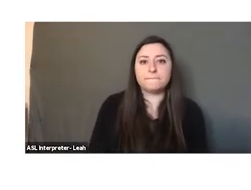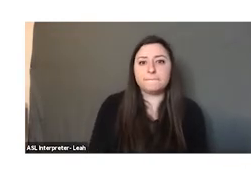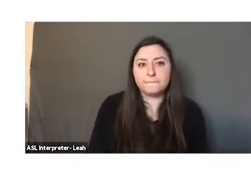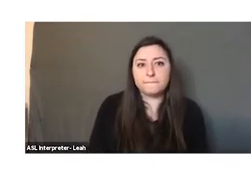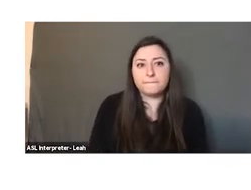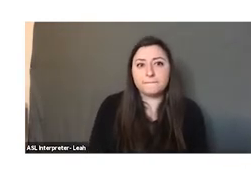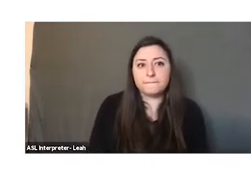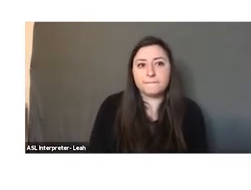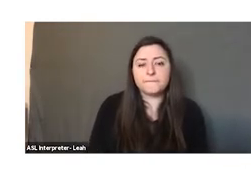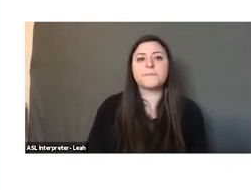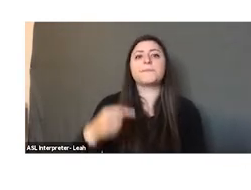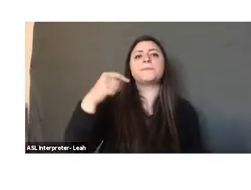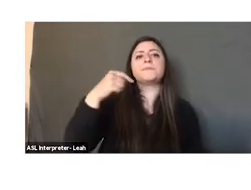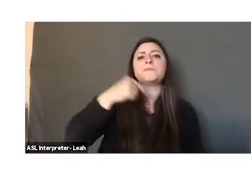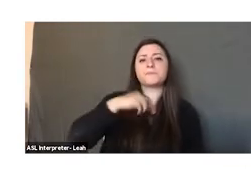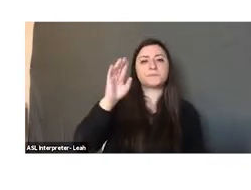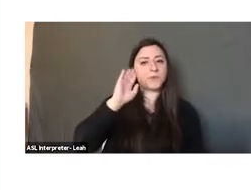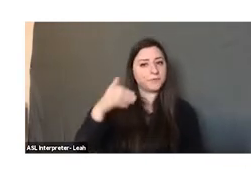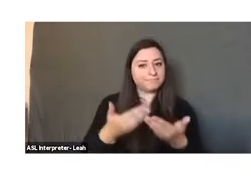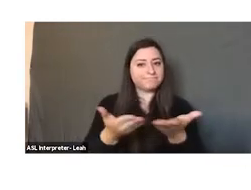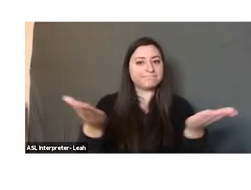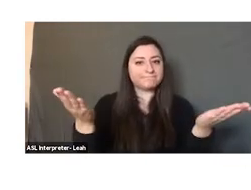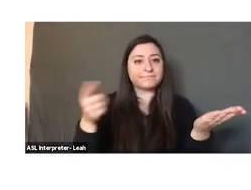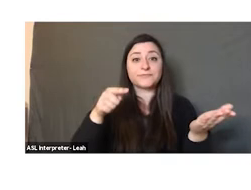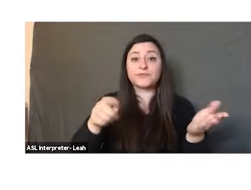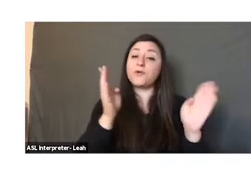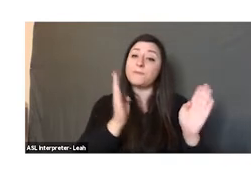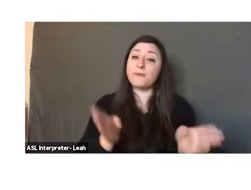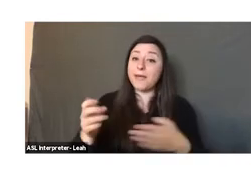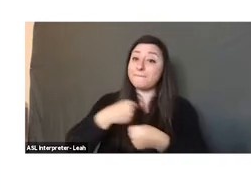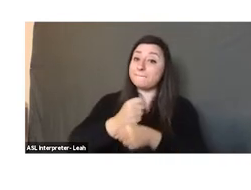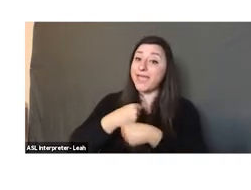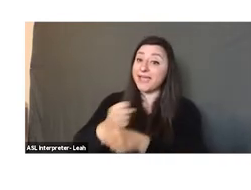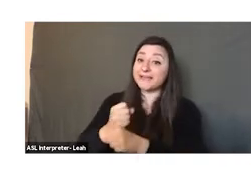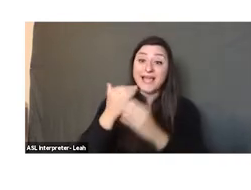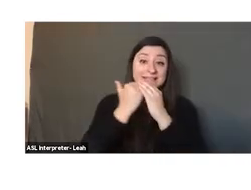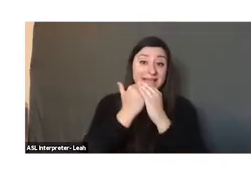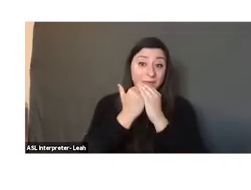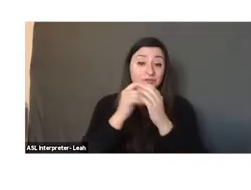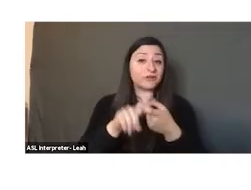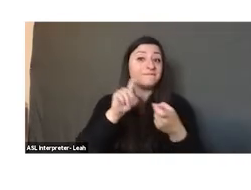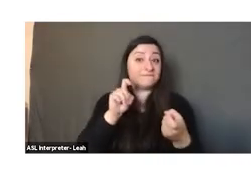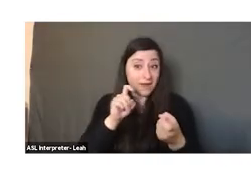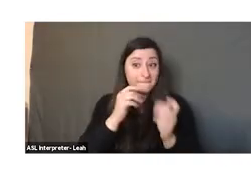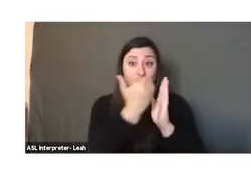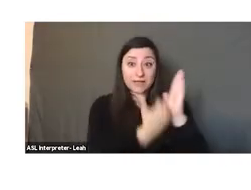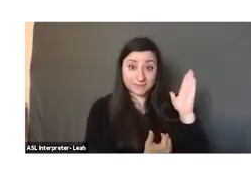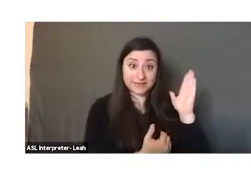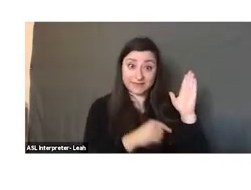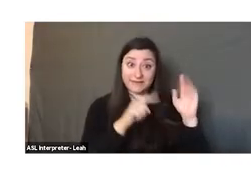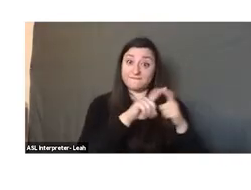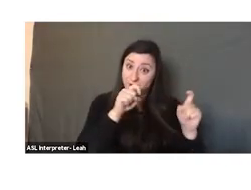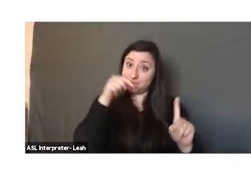Let me invite you to prepare a sandwich from a recipe of a sandwich